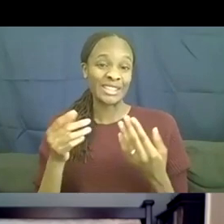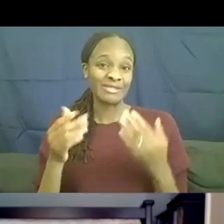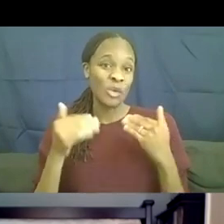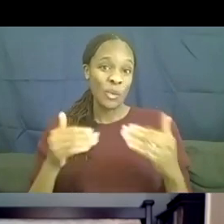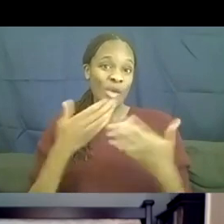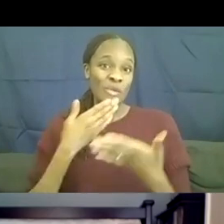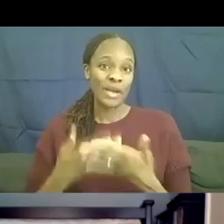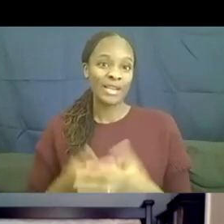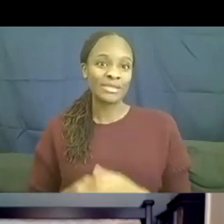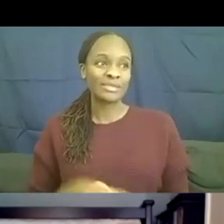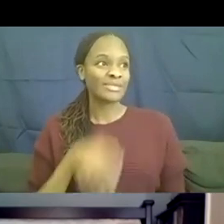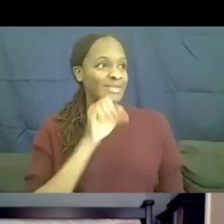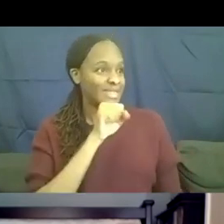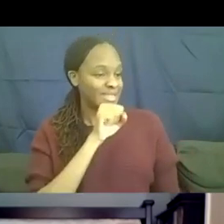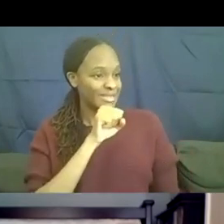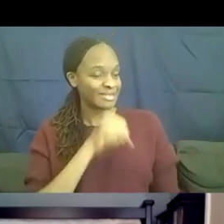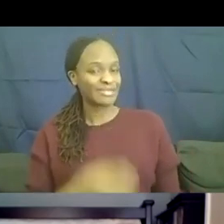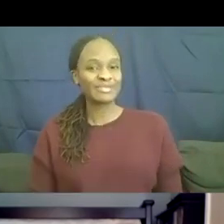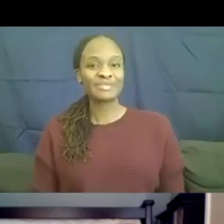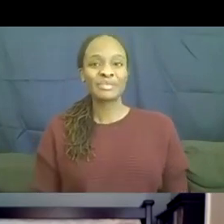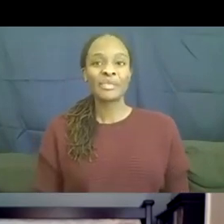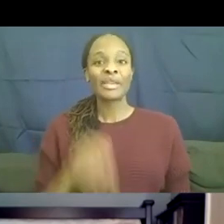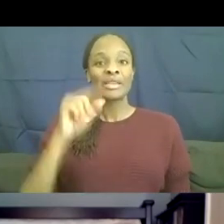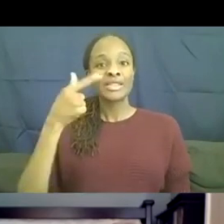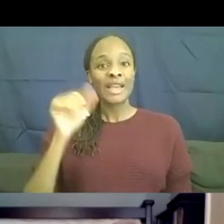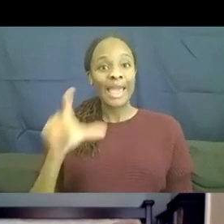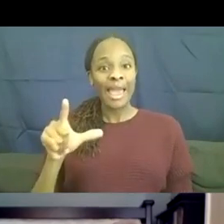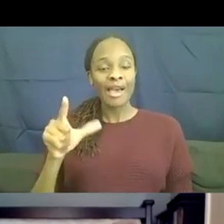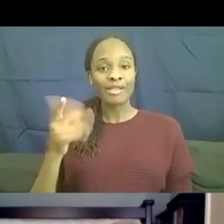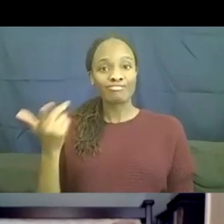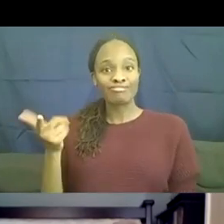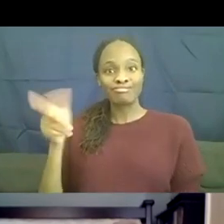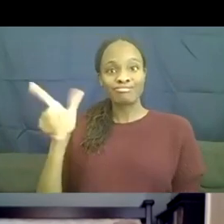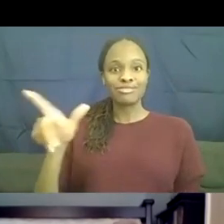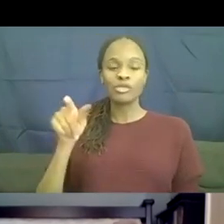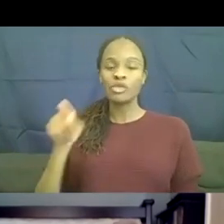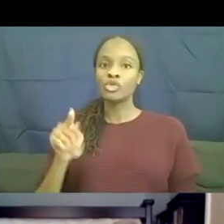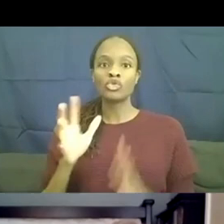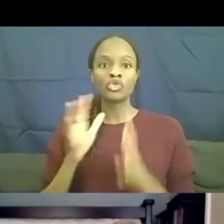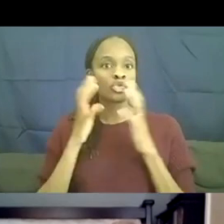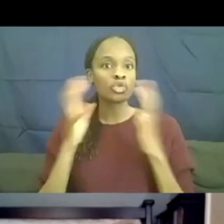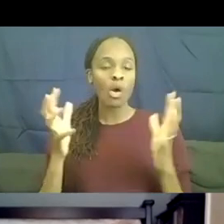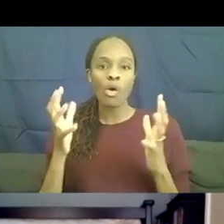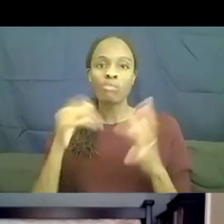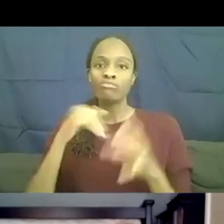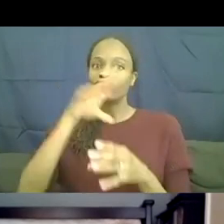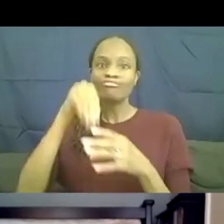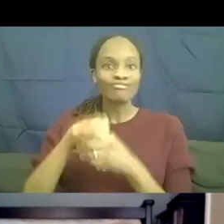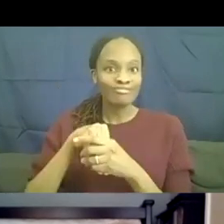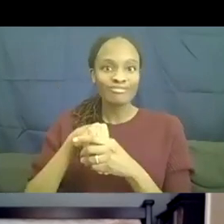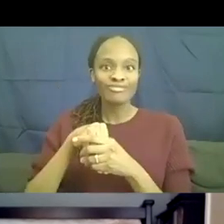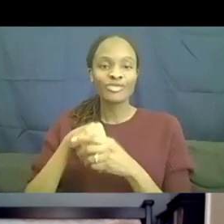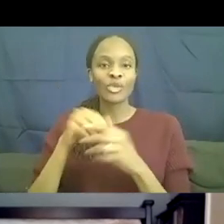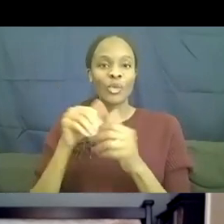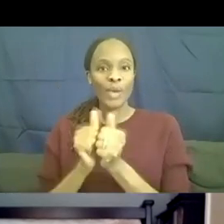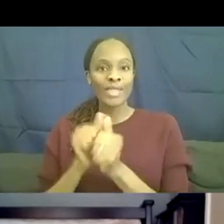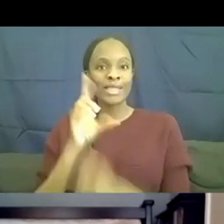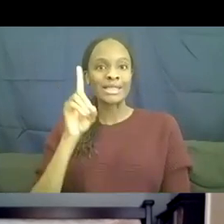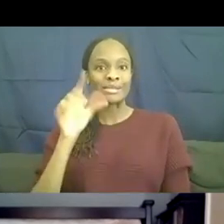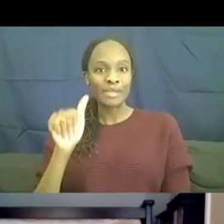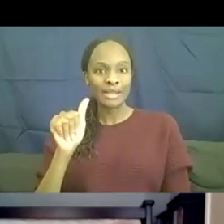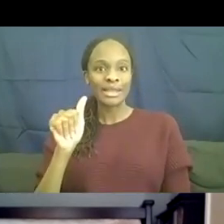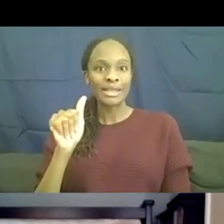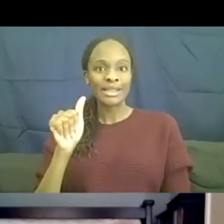Yeah. Really. Uh, Gail, back to you. I mean, you're so plugged in, in the, um, in the disability community.